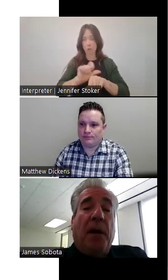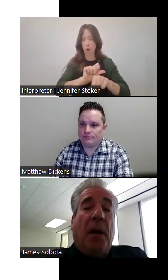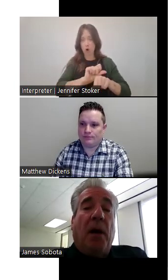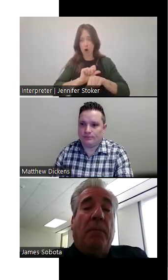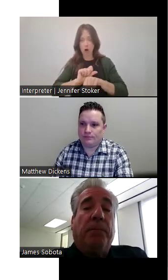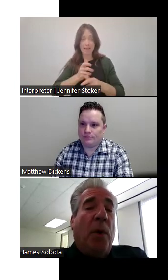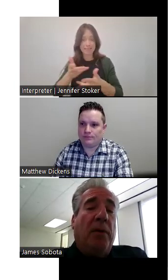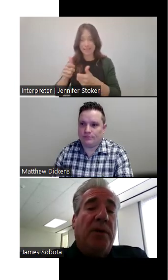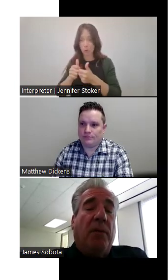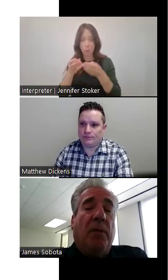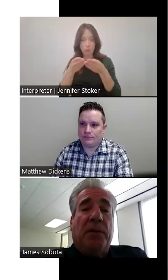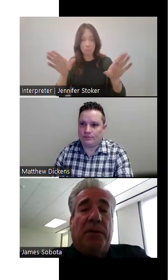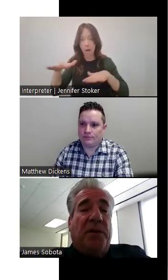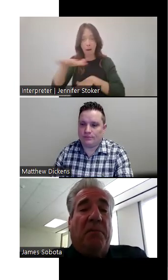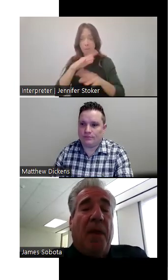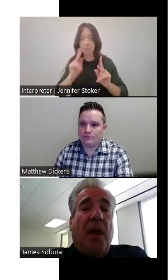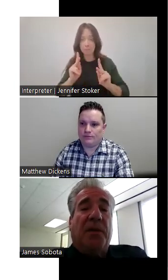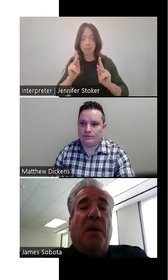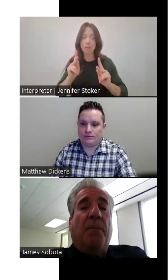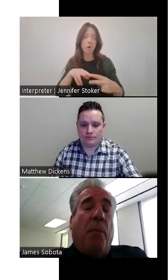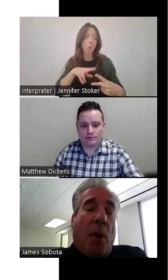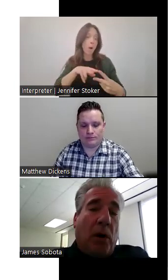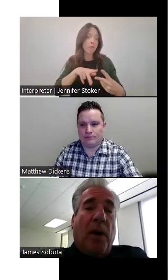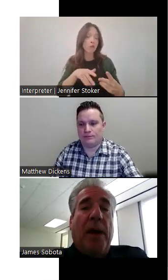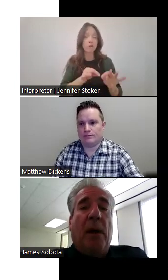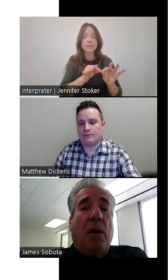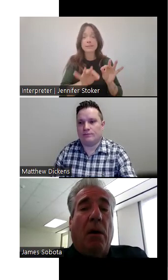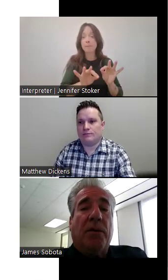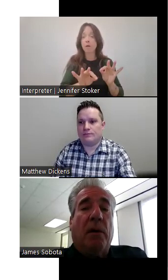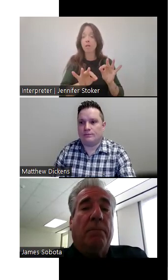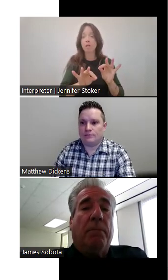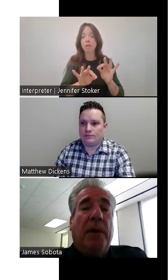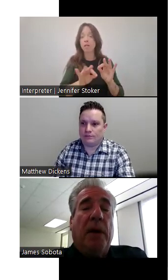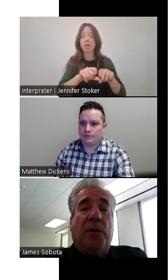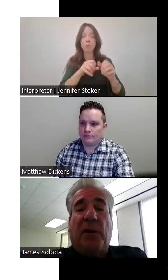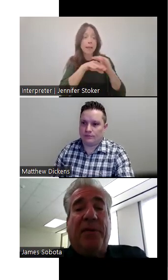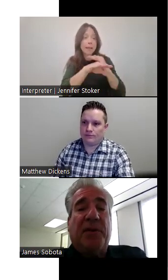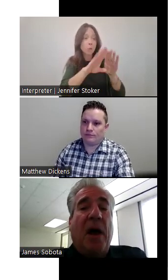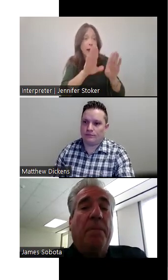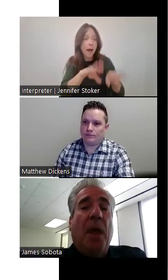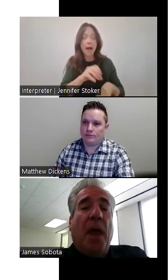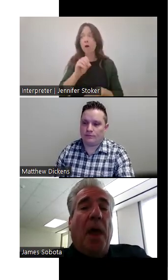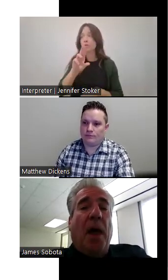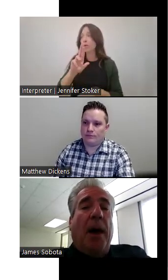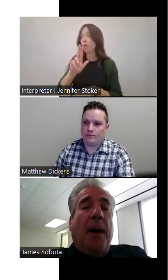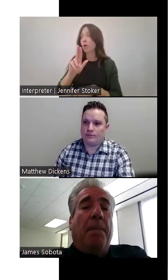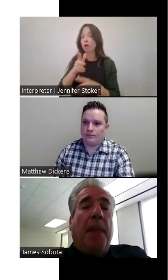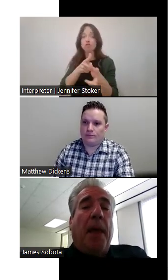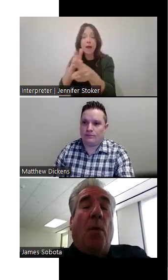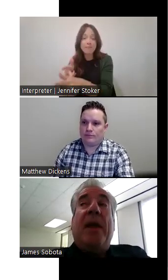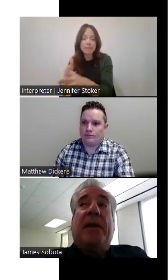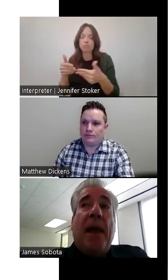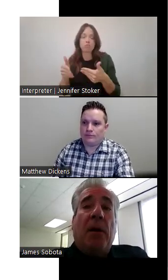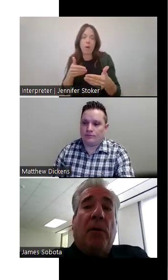with the public, um, whether it's a, it was just a simple burglary or, or, or, or, but a traffic stop, um,